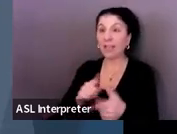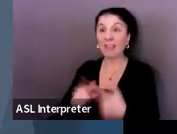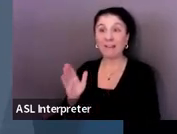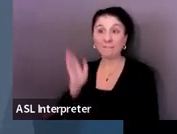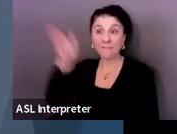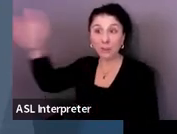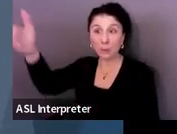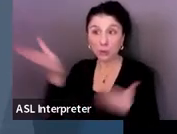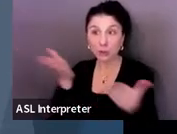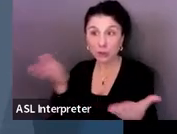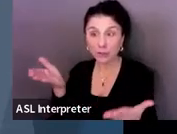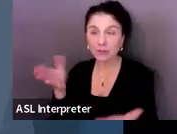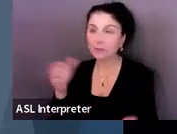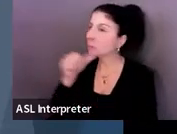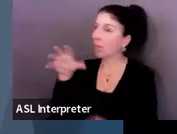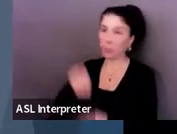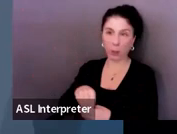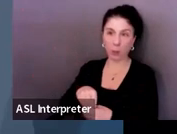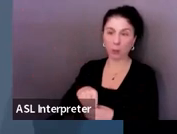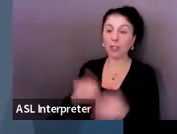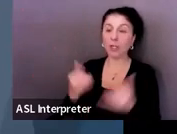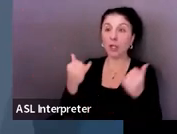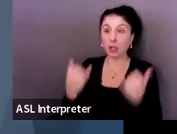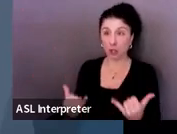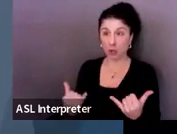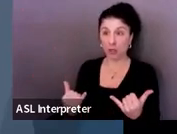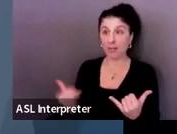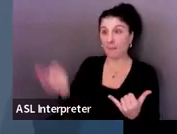can have current and past, just not future.